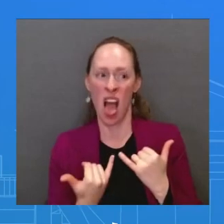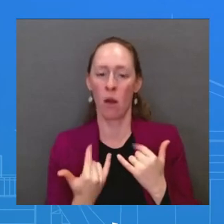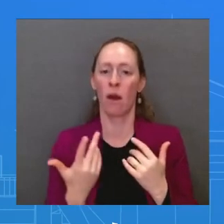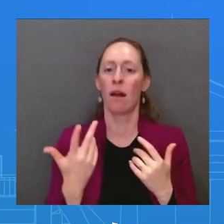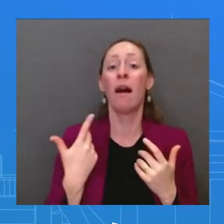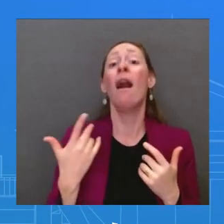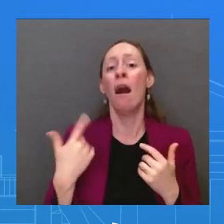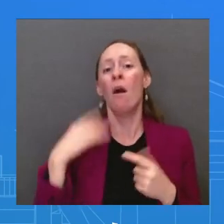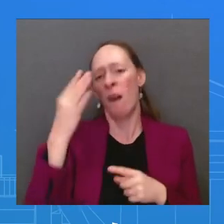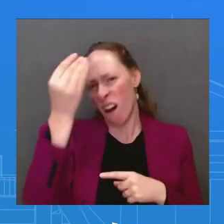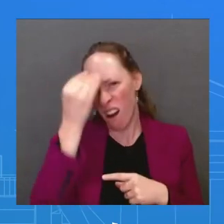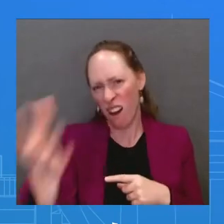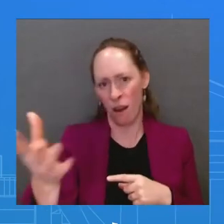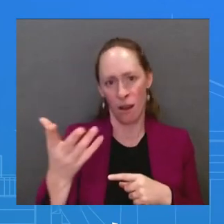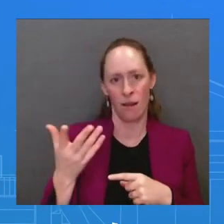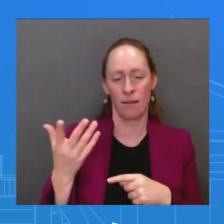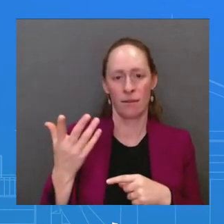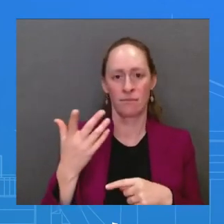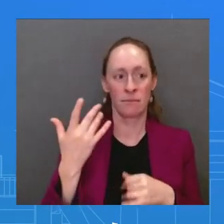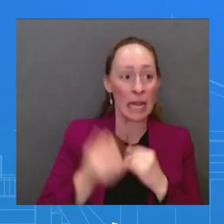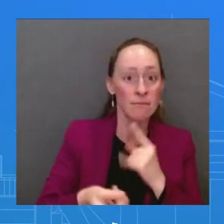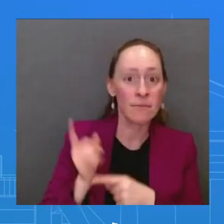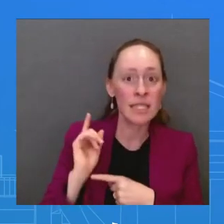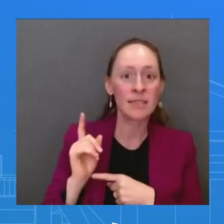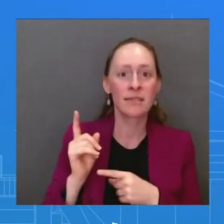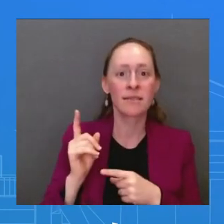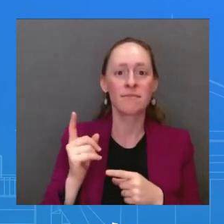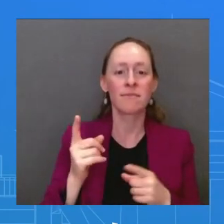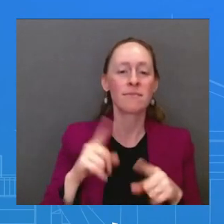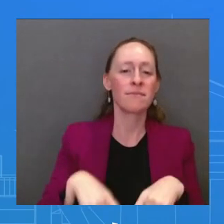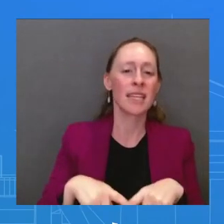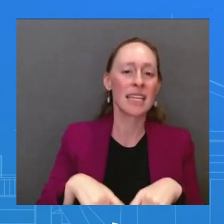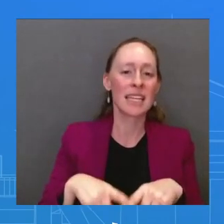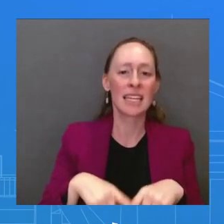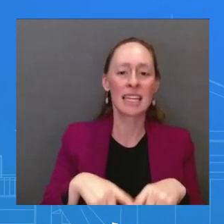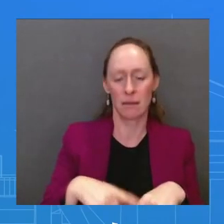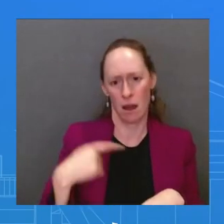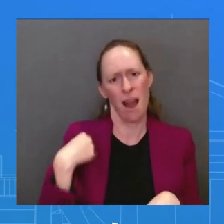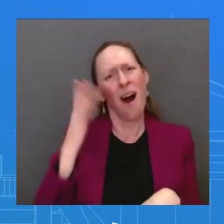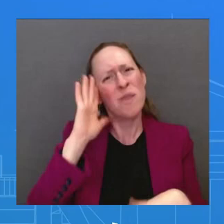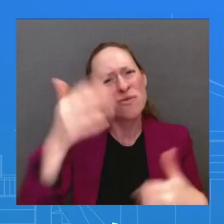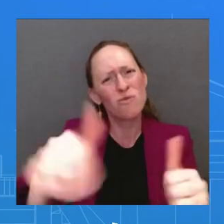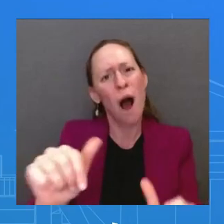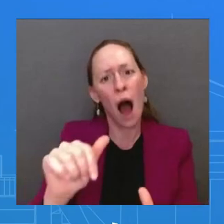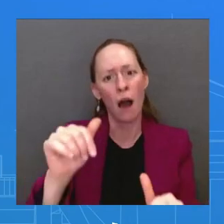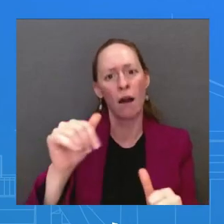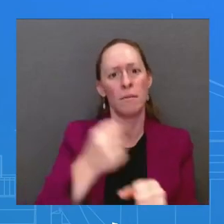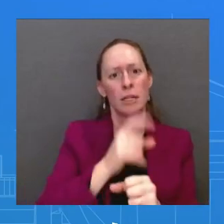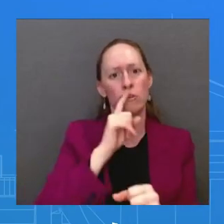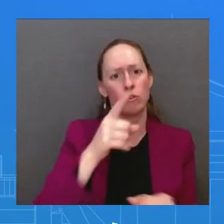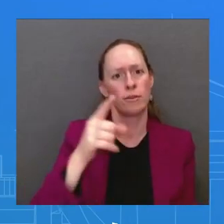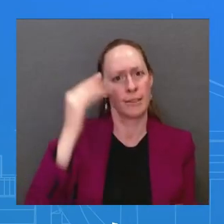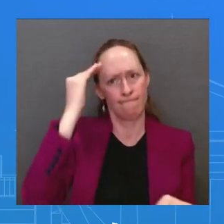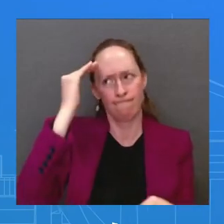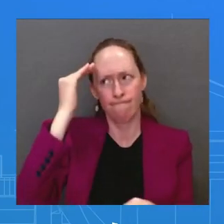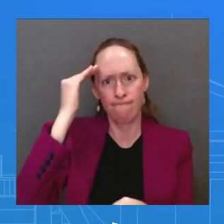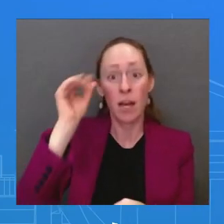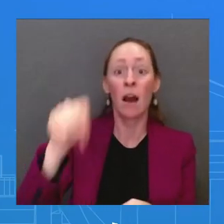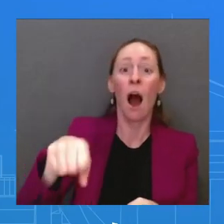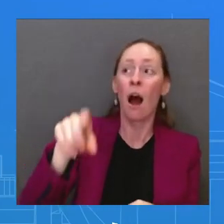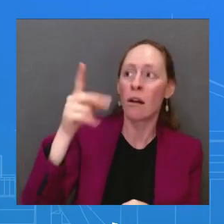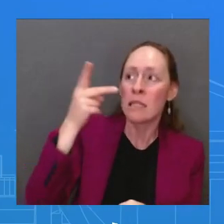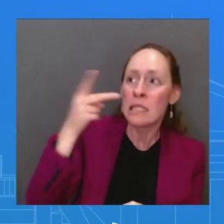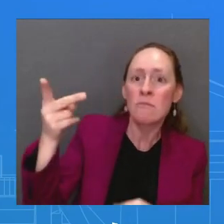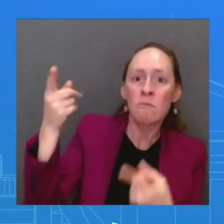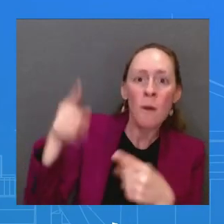our darndest to make sure that they are done in a way where the U.S. press has the ability to participate in them. Yeah. Thank you. The Bali